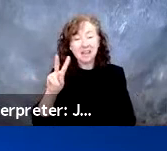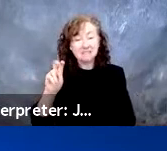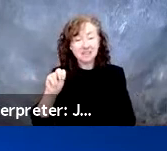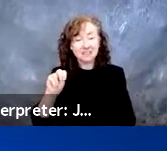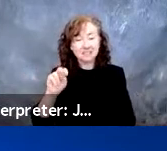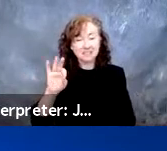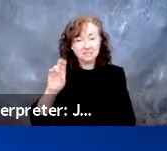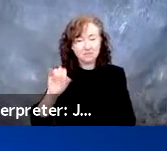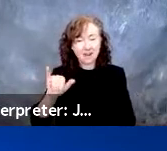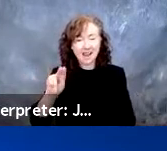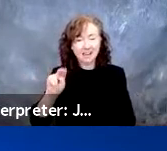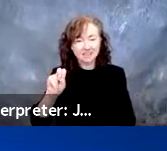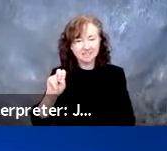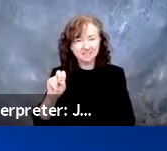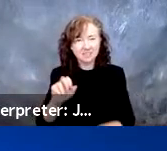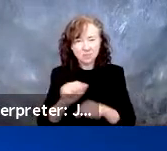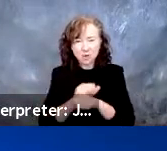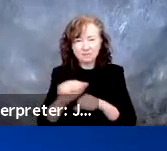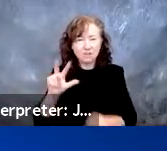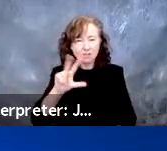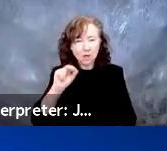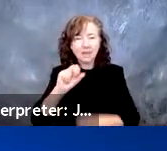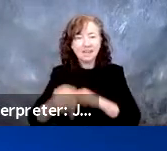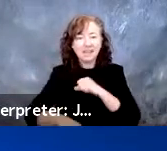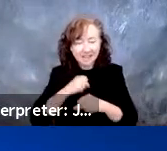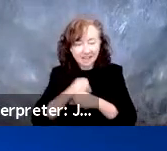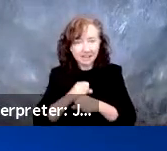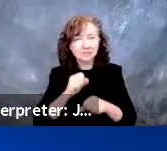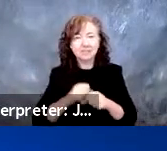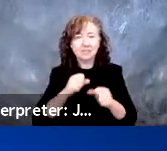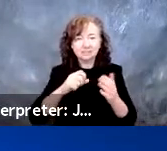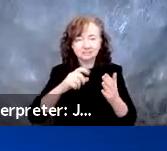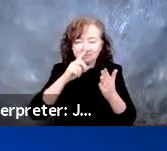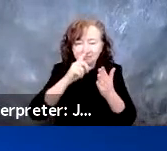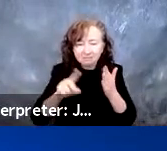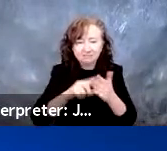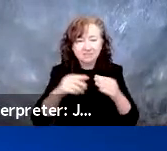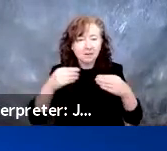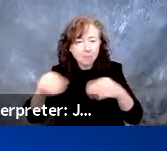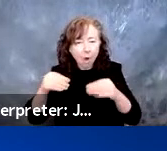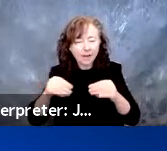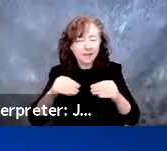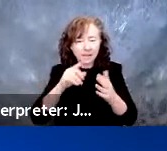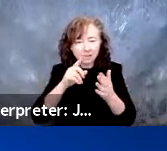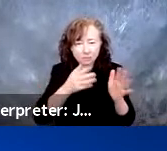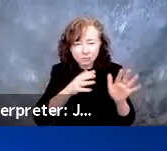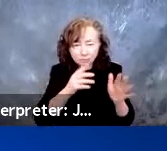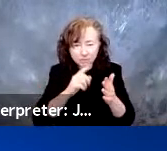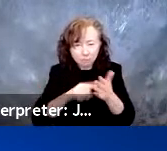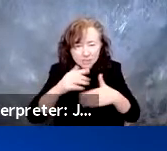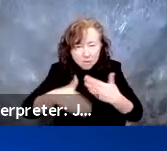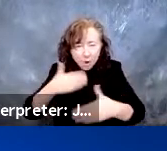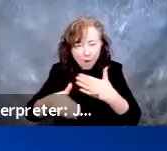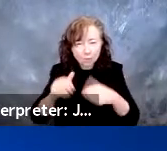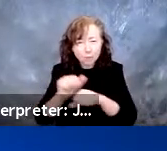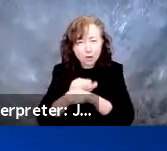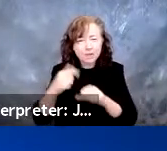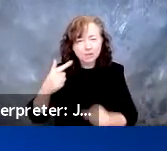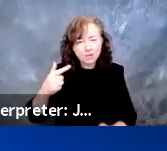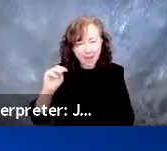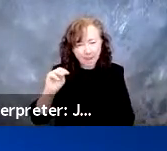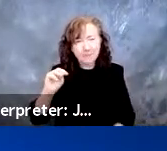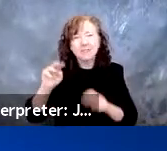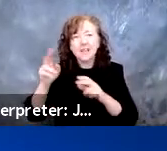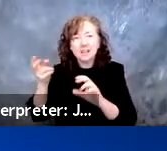30 year product development, marketing and consumer research career at General Motors. Kevin joined Ron ability